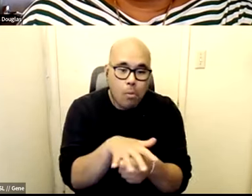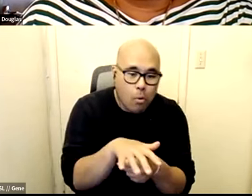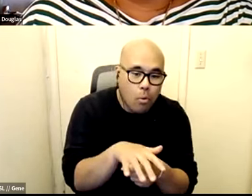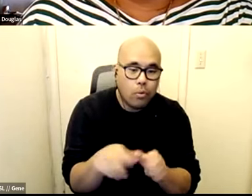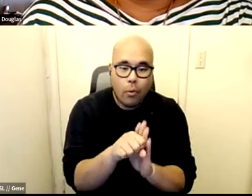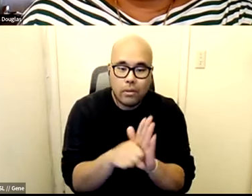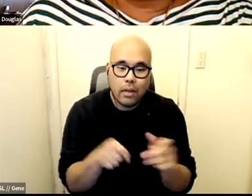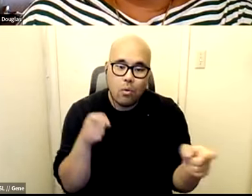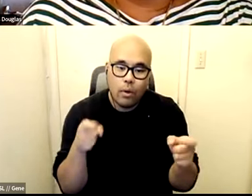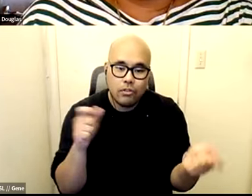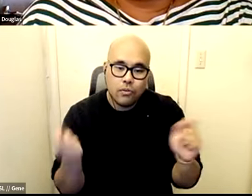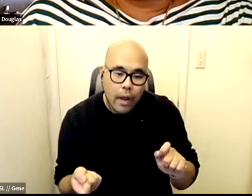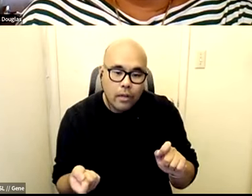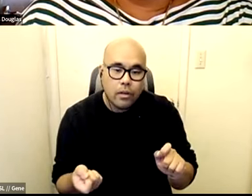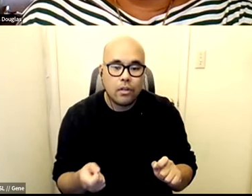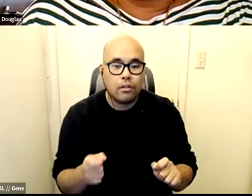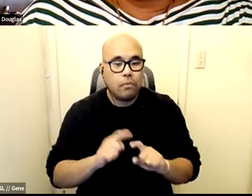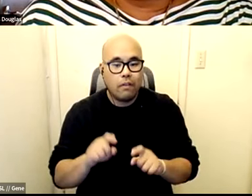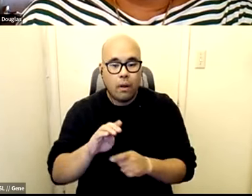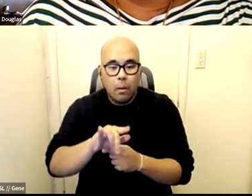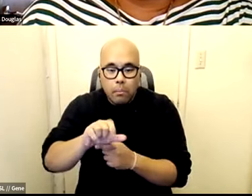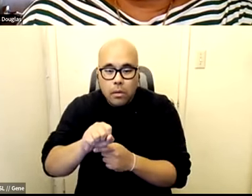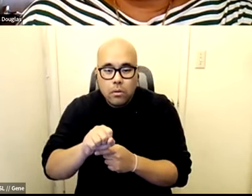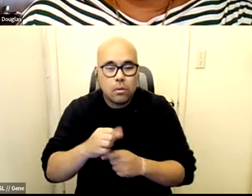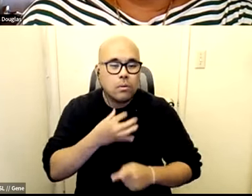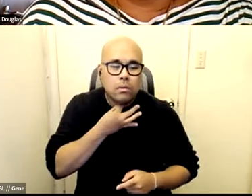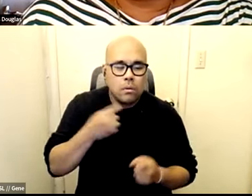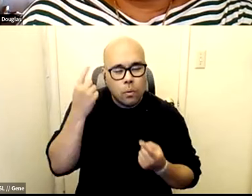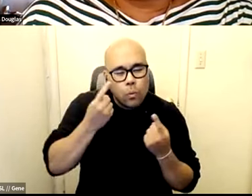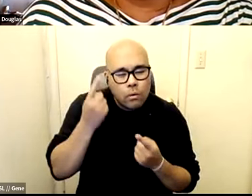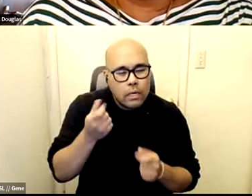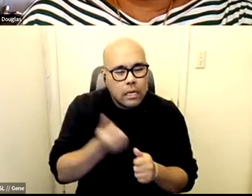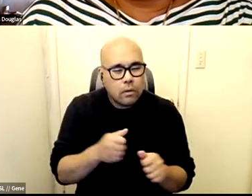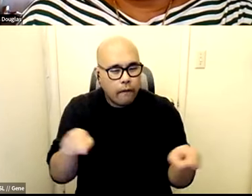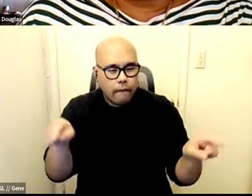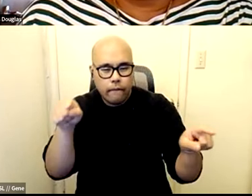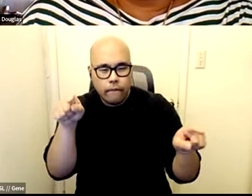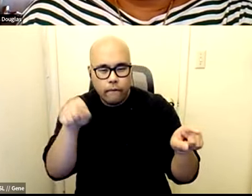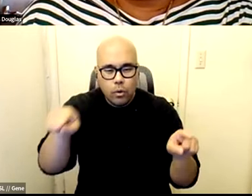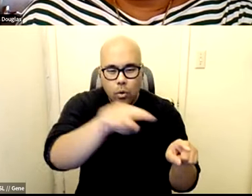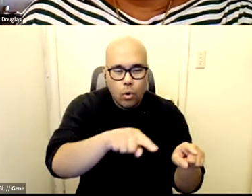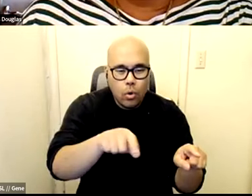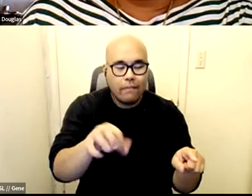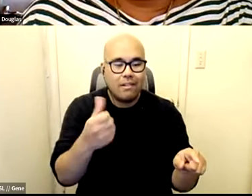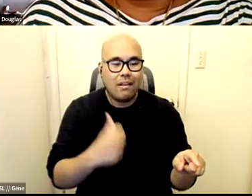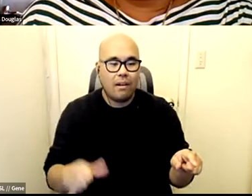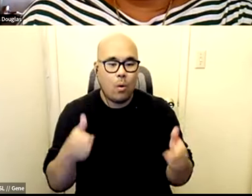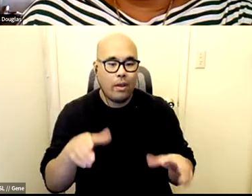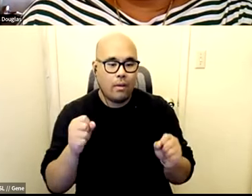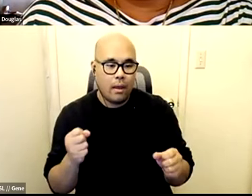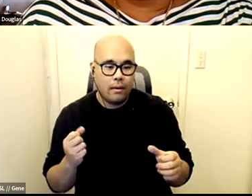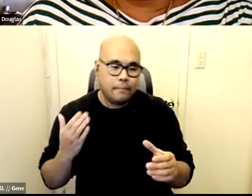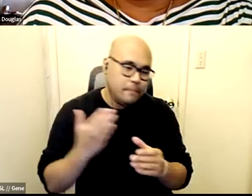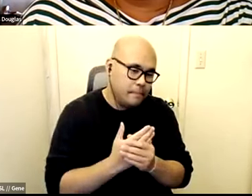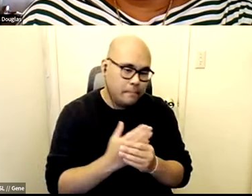regulation changes or bills so i'm wondering if each of you actually could speak on if there's an intervention point that you've seen be